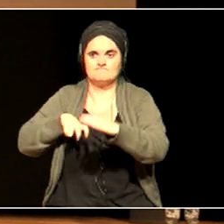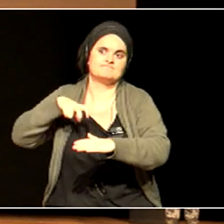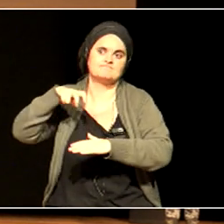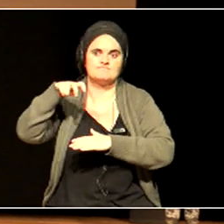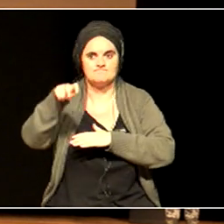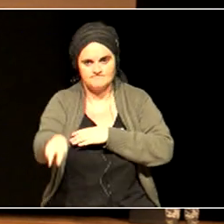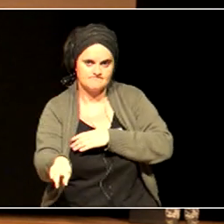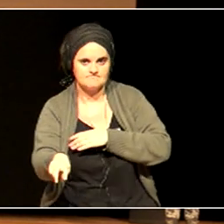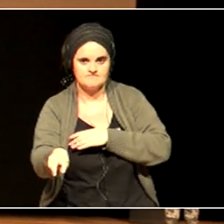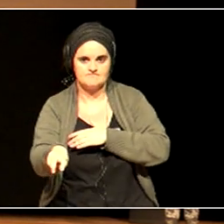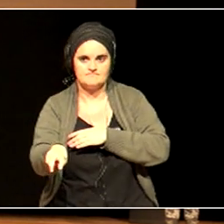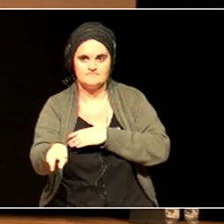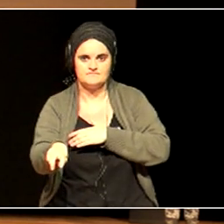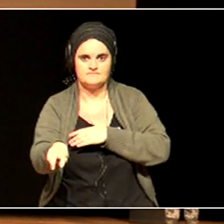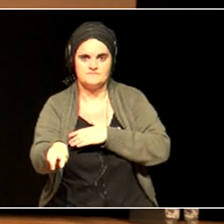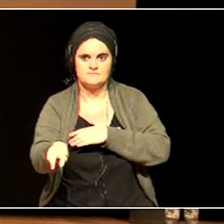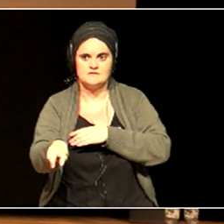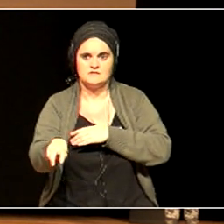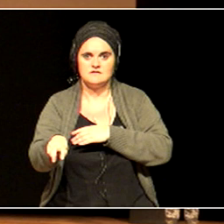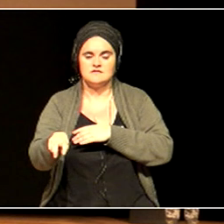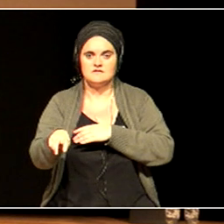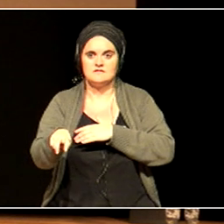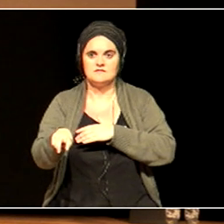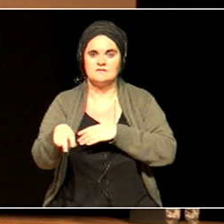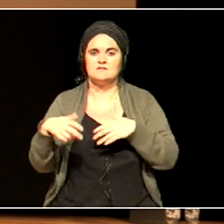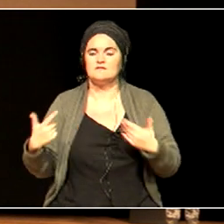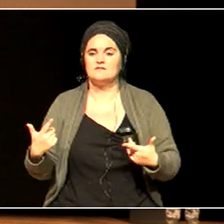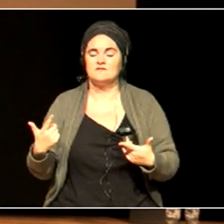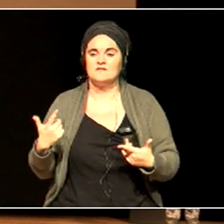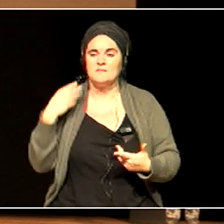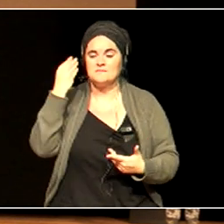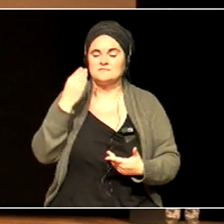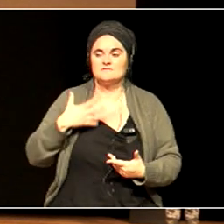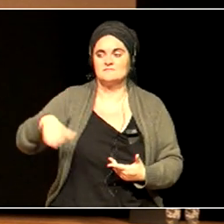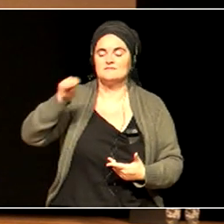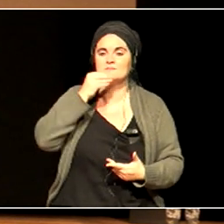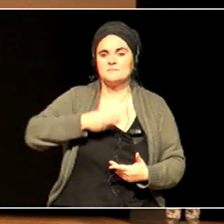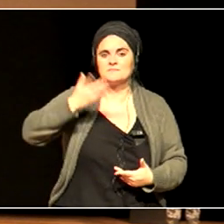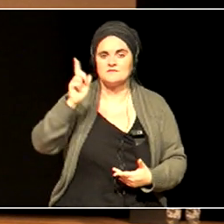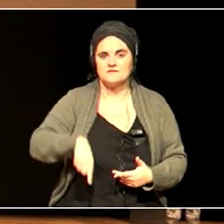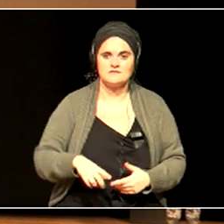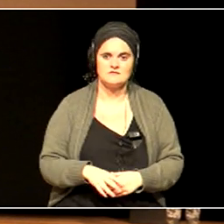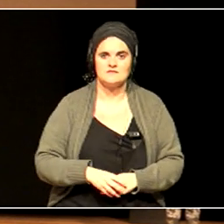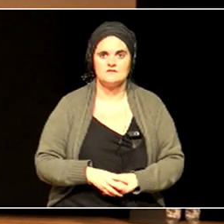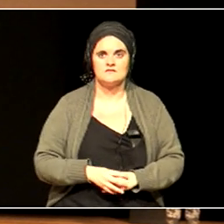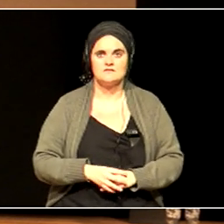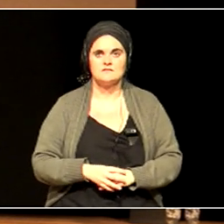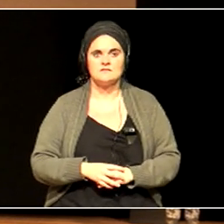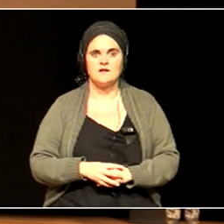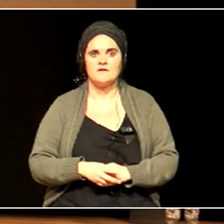They will understand that with the loss of land use, with